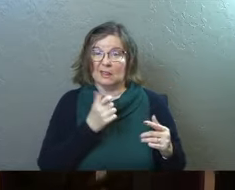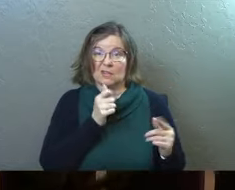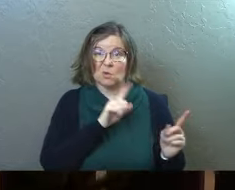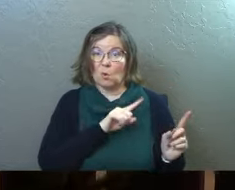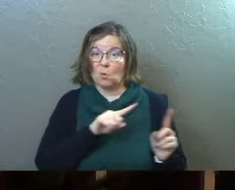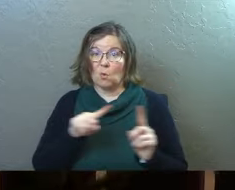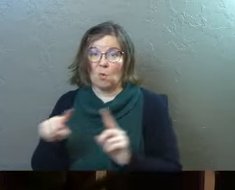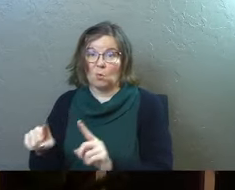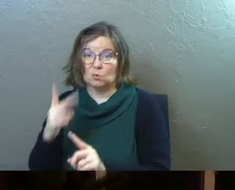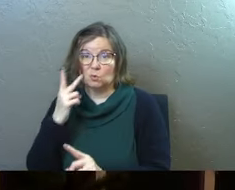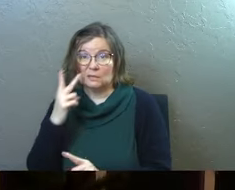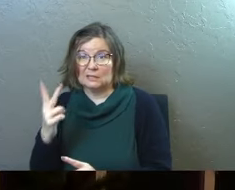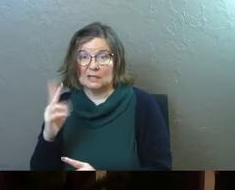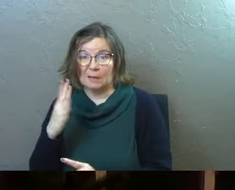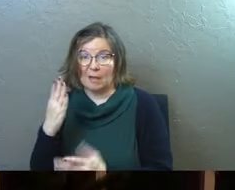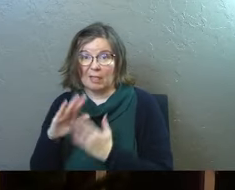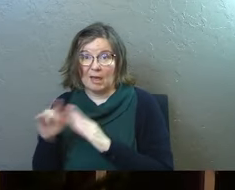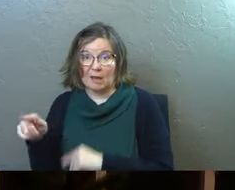go to Bethlehem.